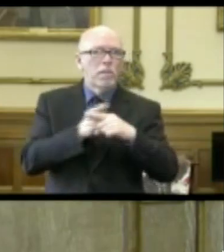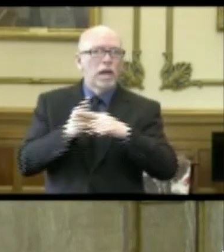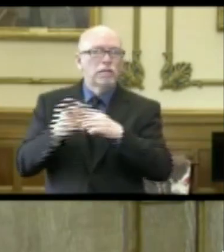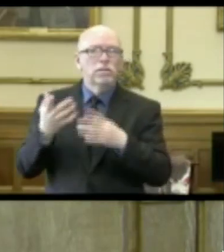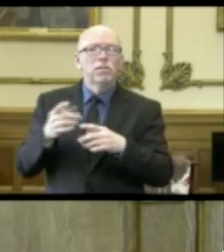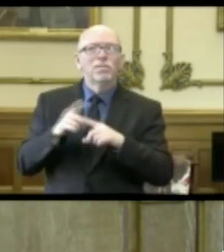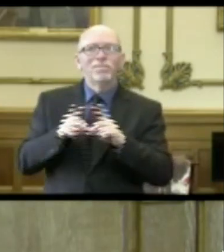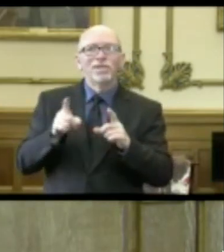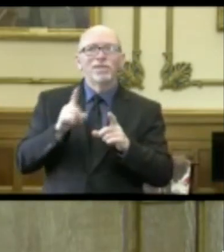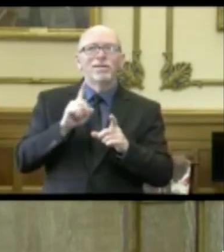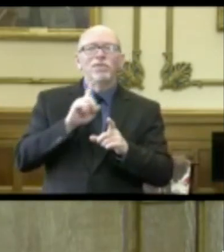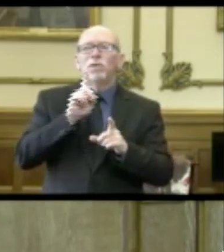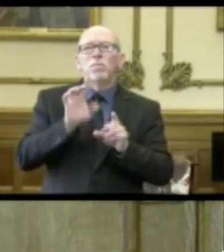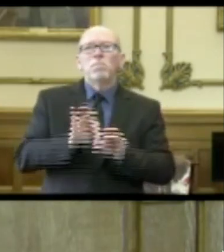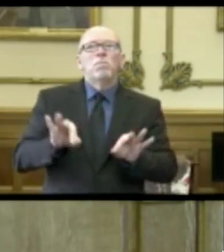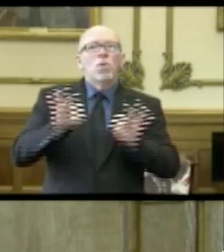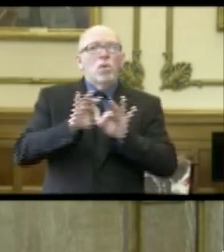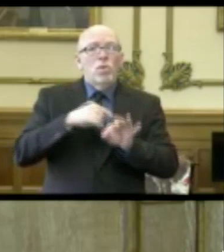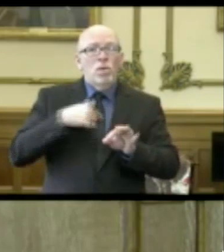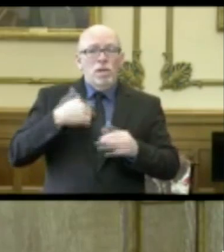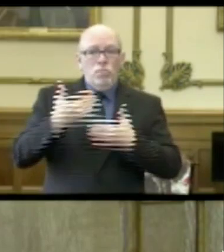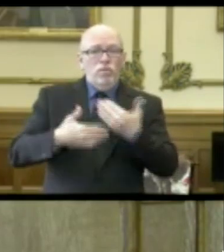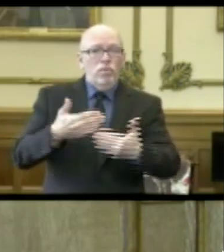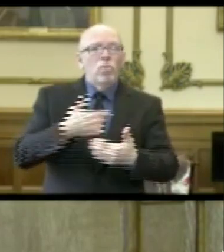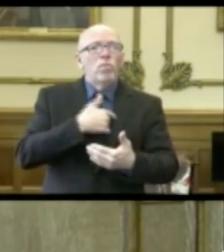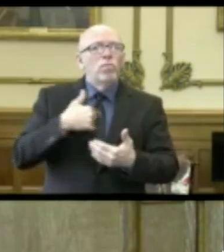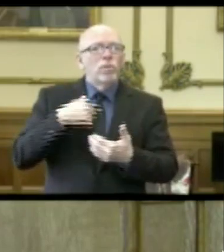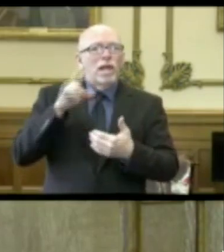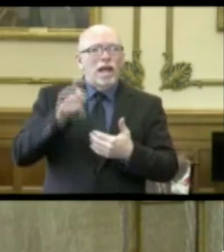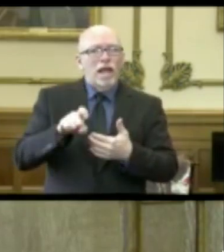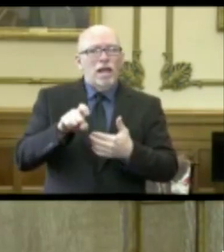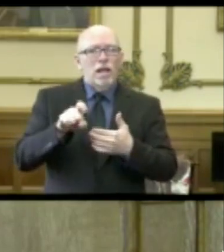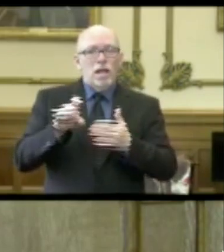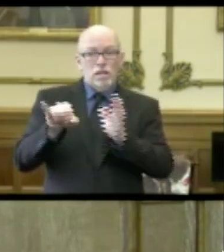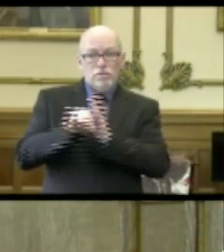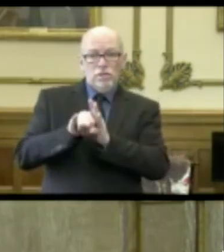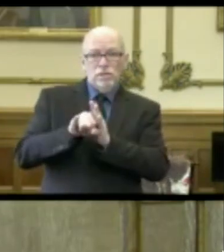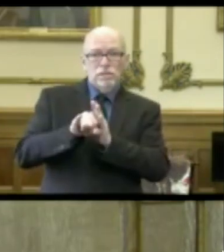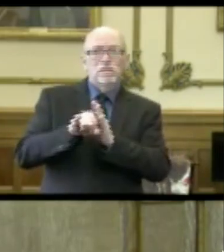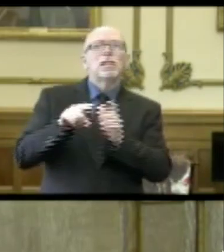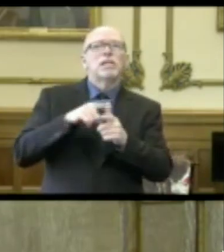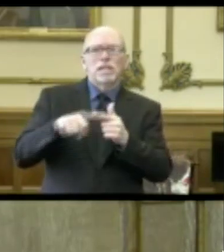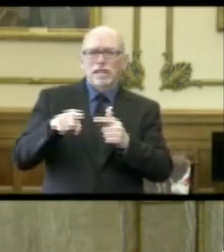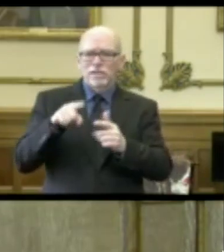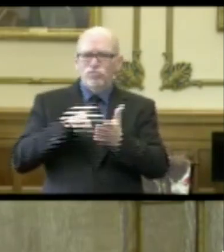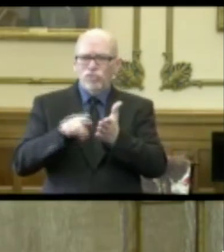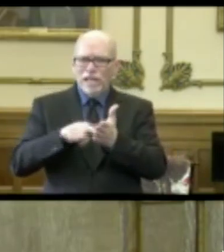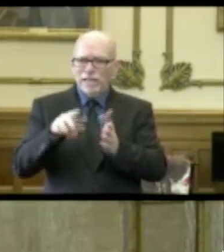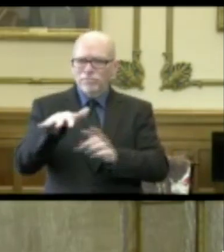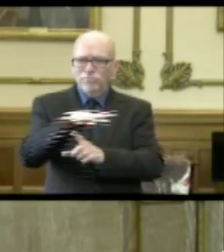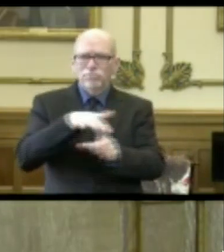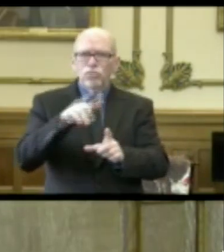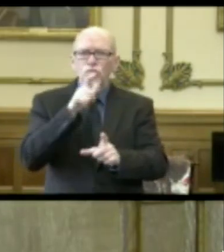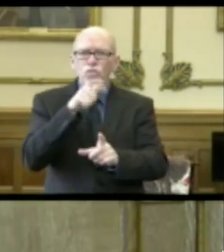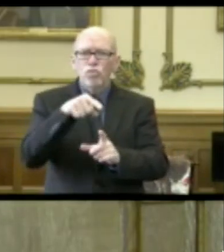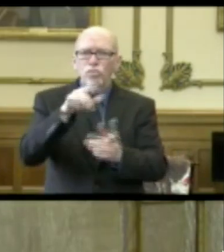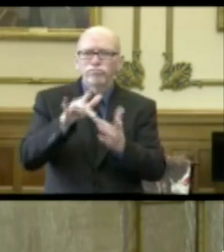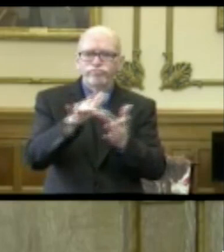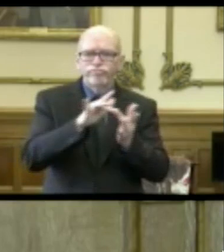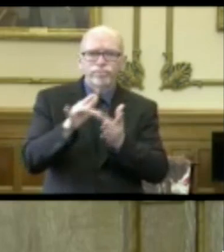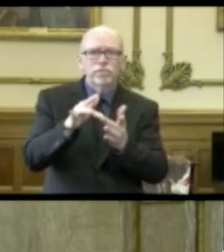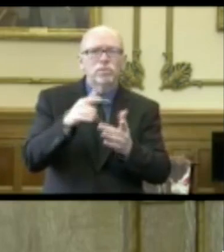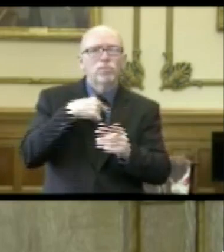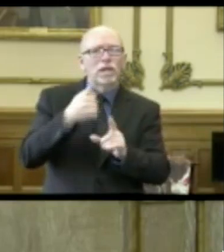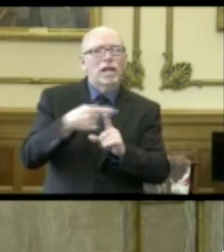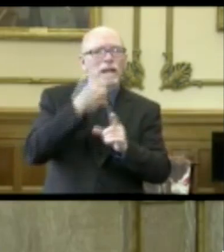it is going to be critical as we move forward to be able to identify and to trace all these cases back to the best of our ability so that